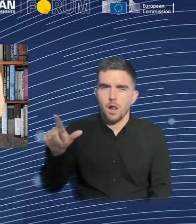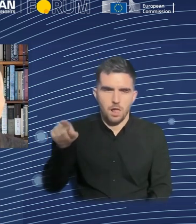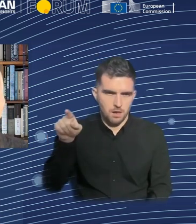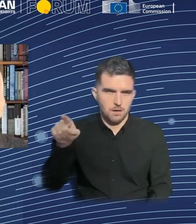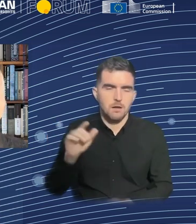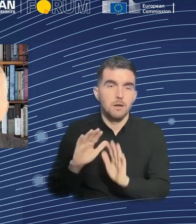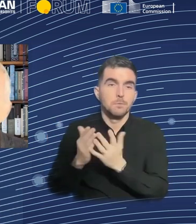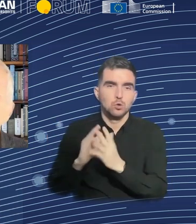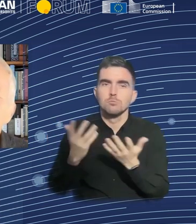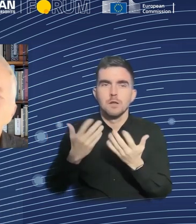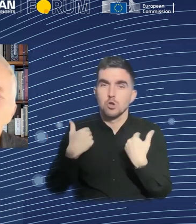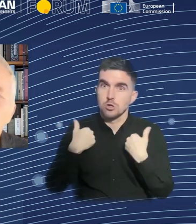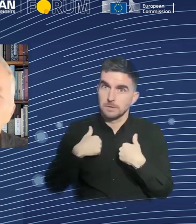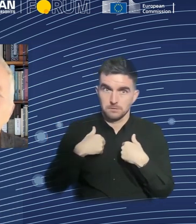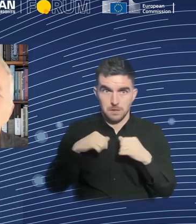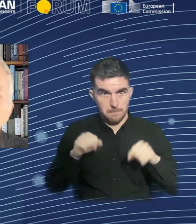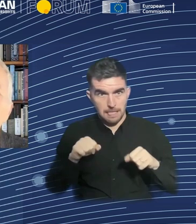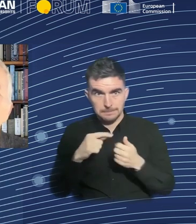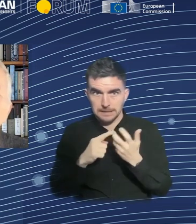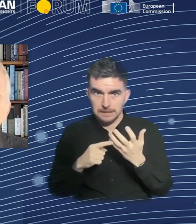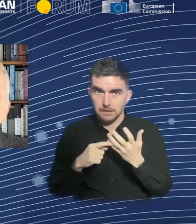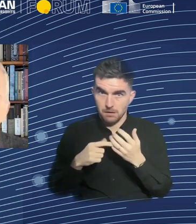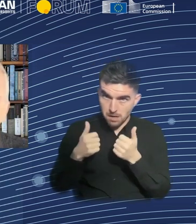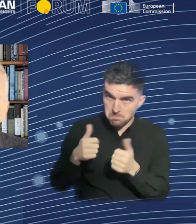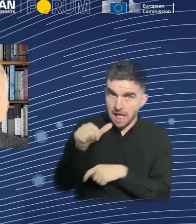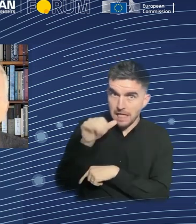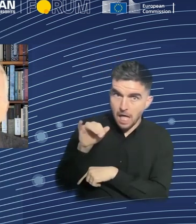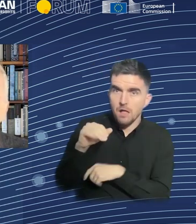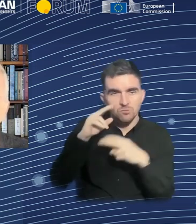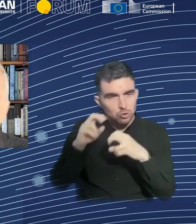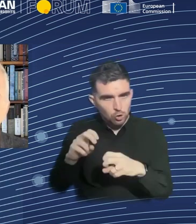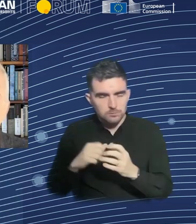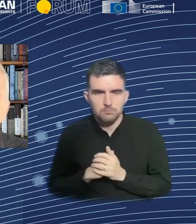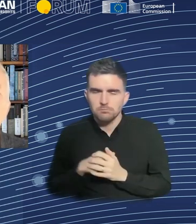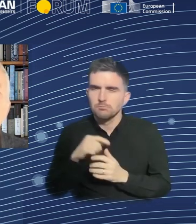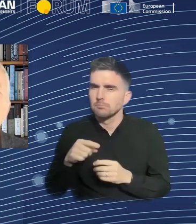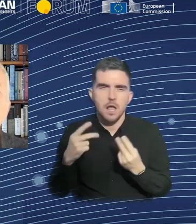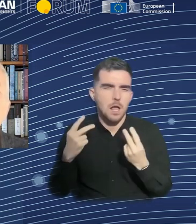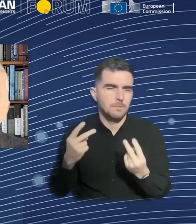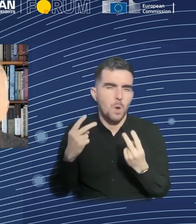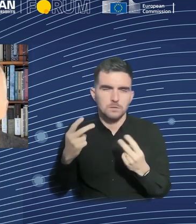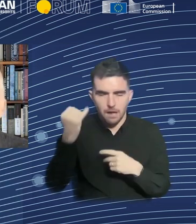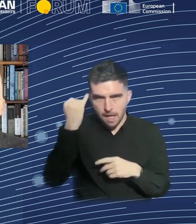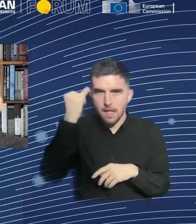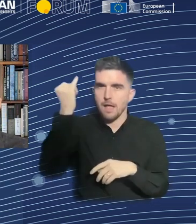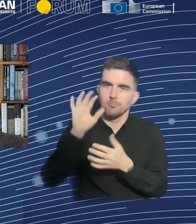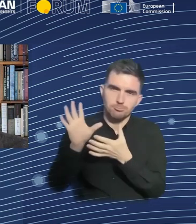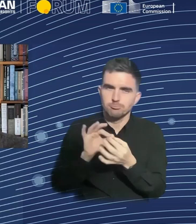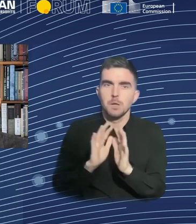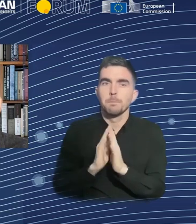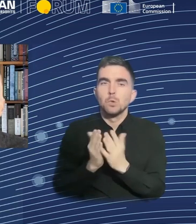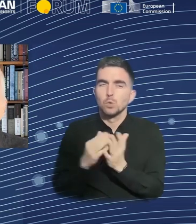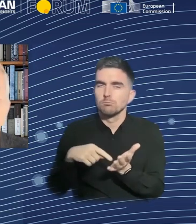research on that. And I think there's a really crucial idea in that book, which is that we want these